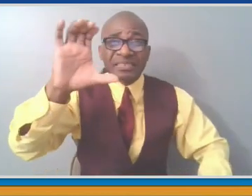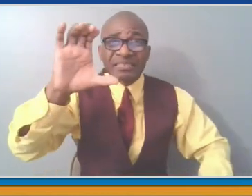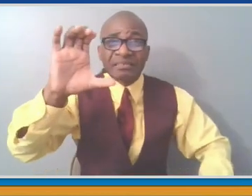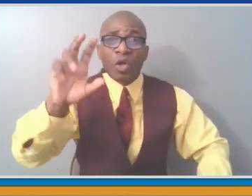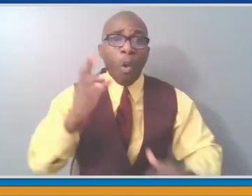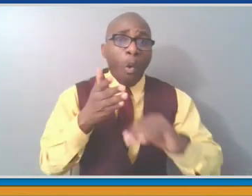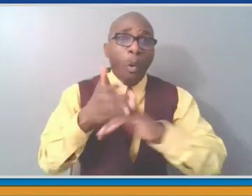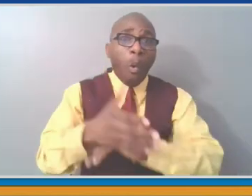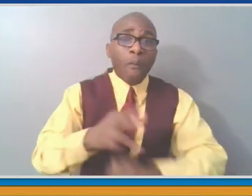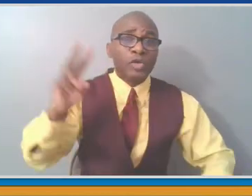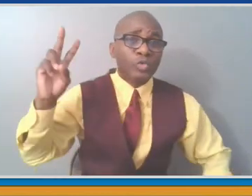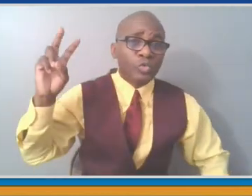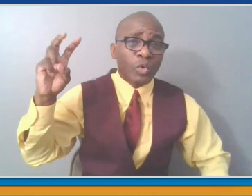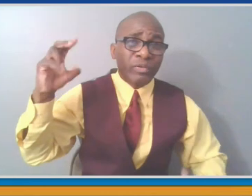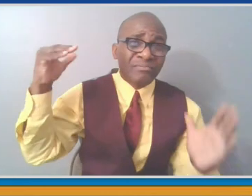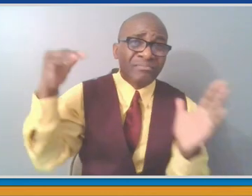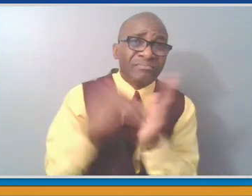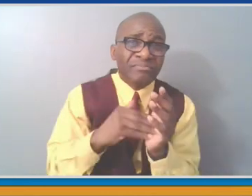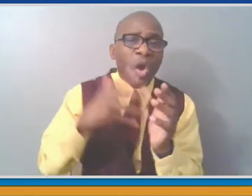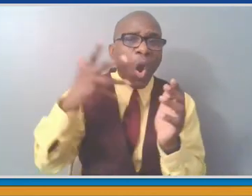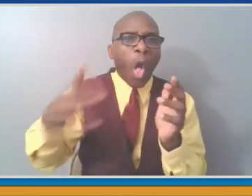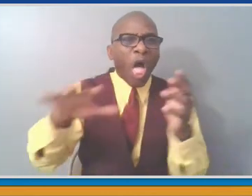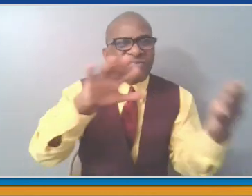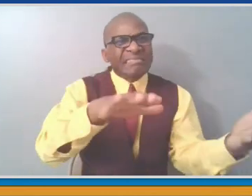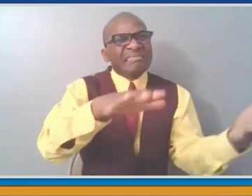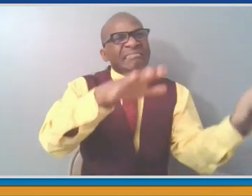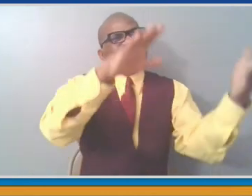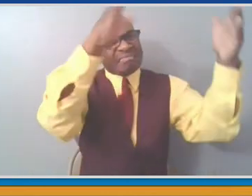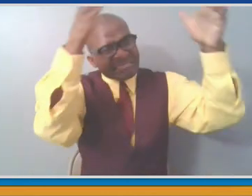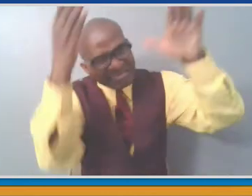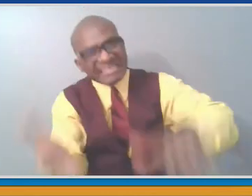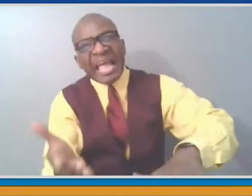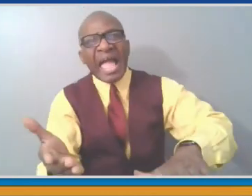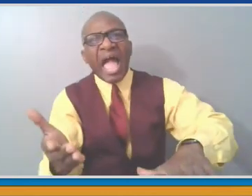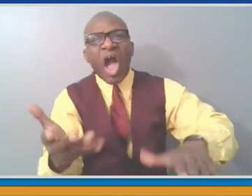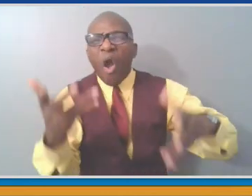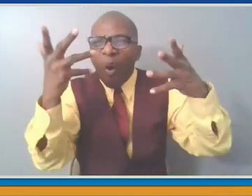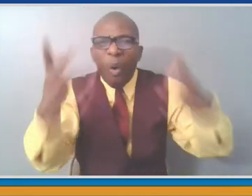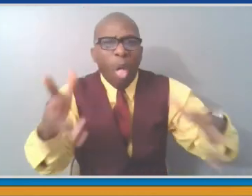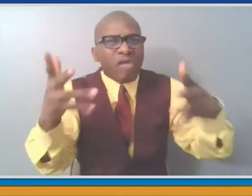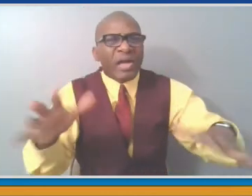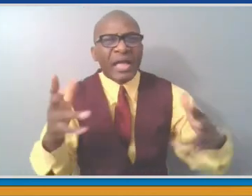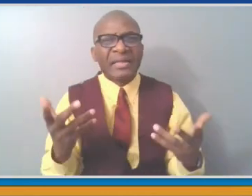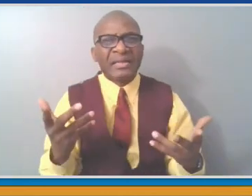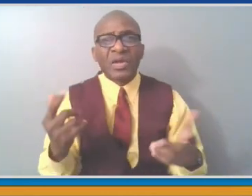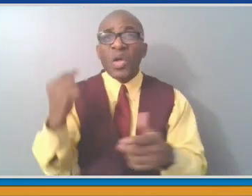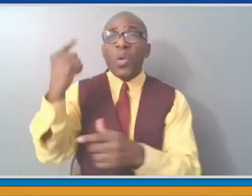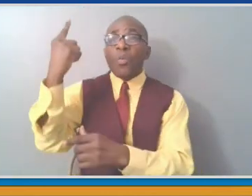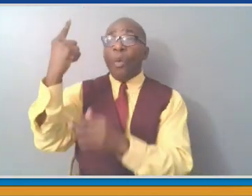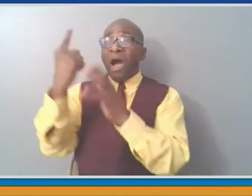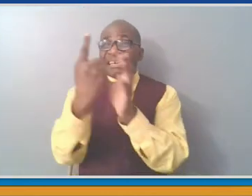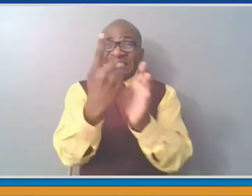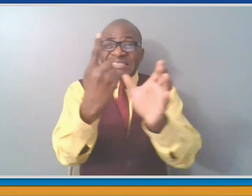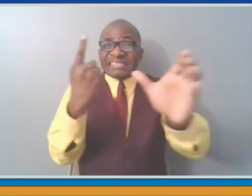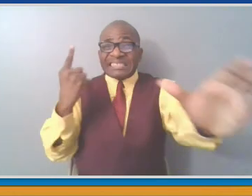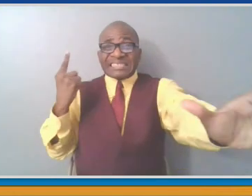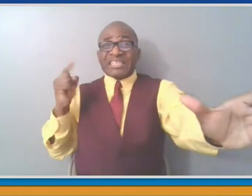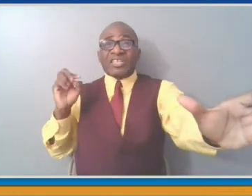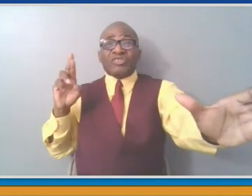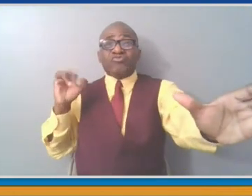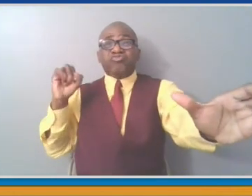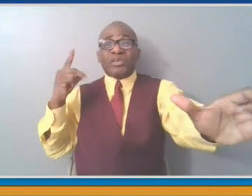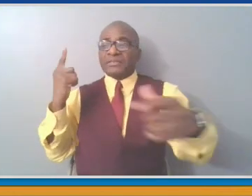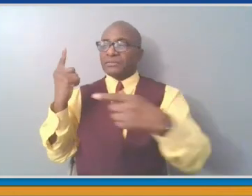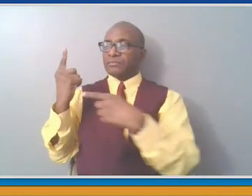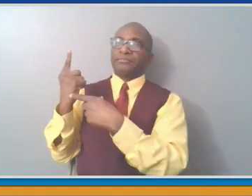mathematical. But it is up to the individual to assess that risk in their own mind. How vulnerable do they feel to COVID? And if they